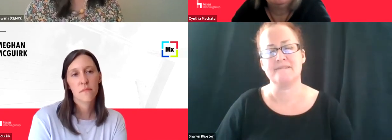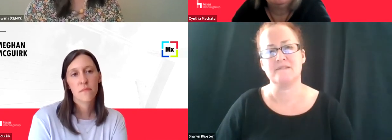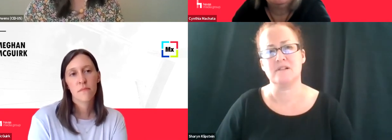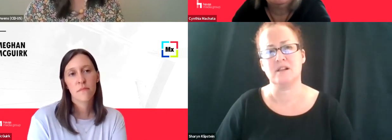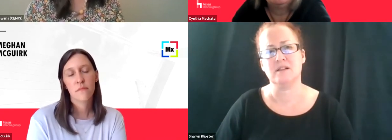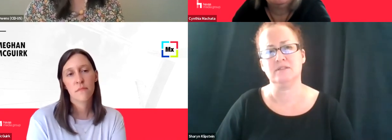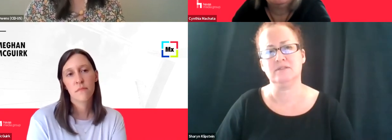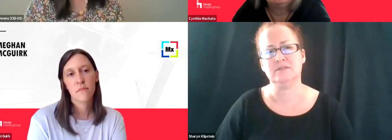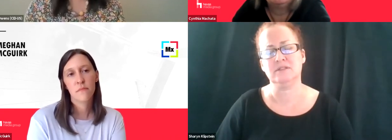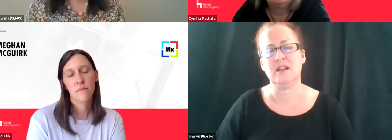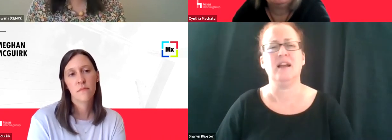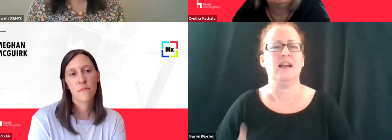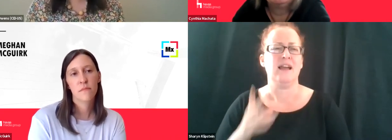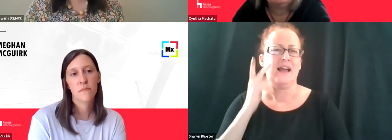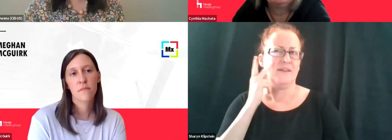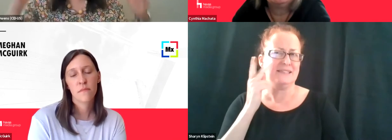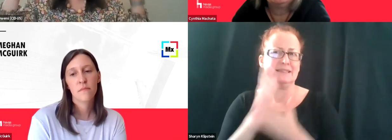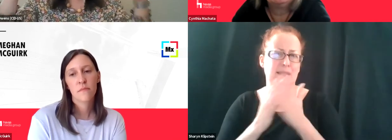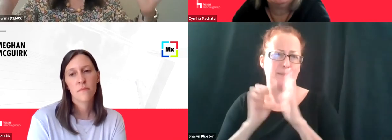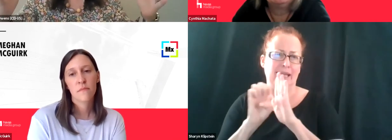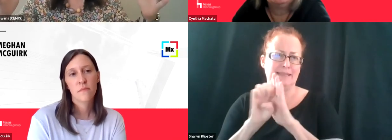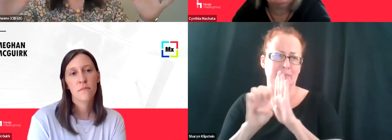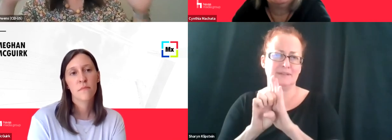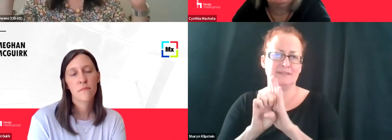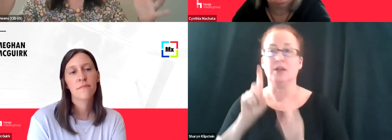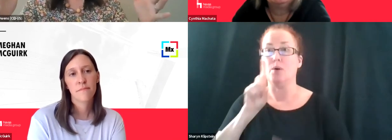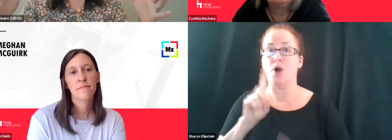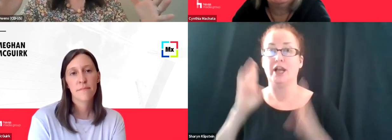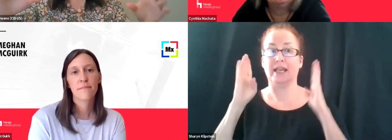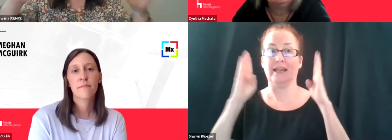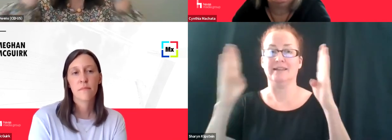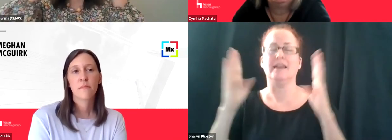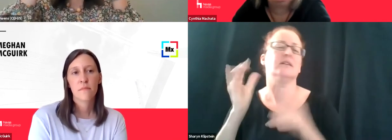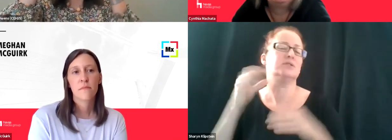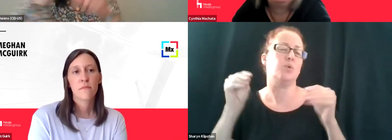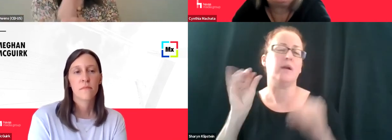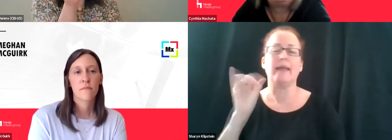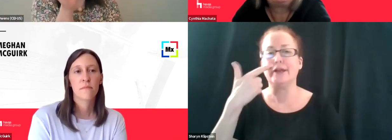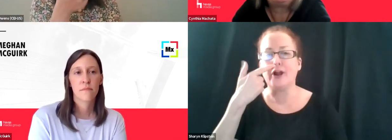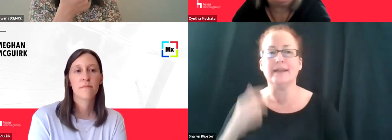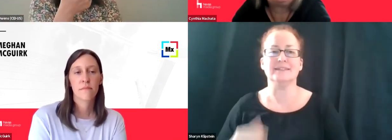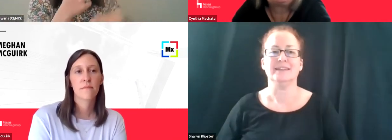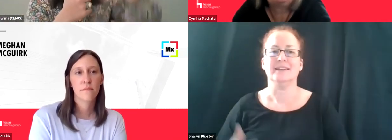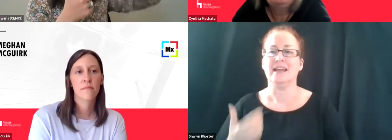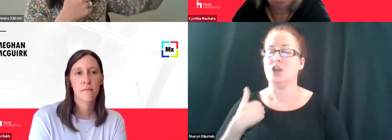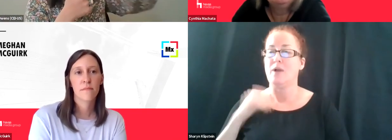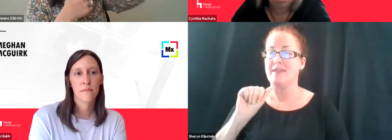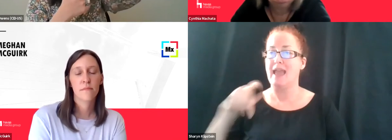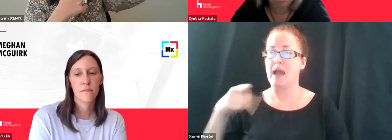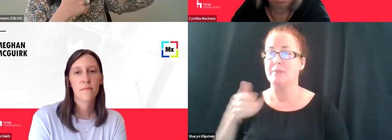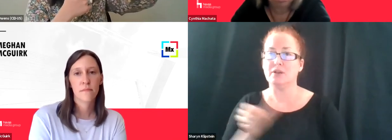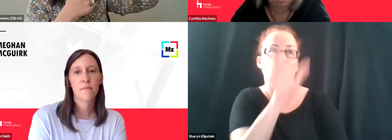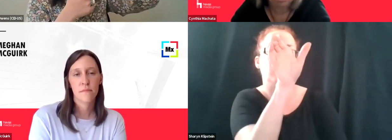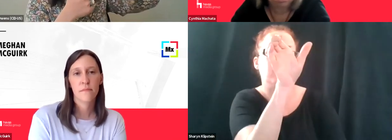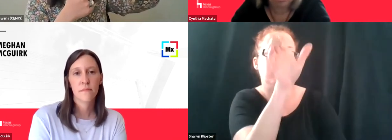like, I I've seen examples of going, walking down an aisle of a target, let's say, and you just hold up the app and you can see,